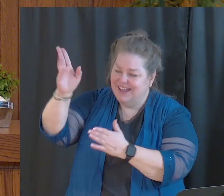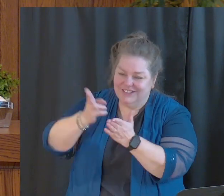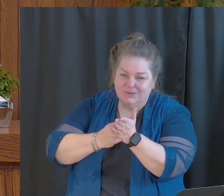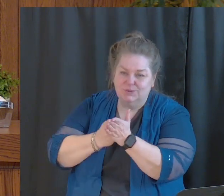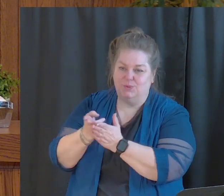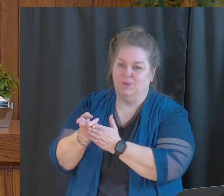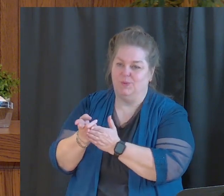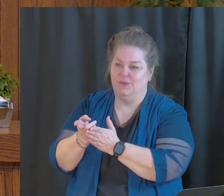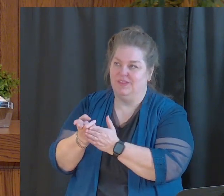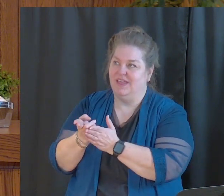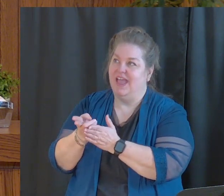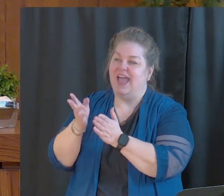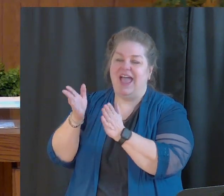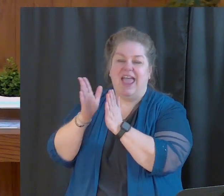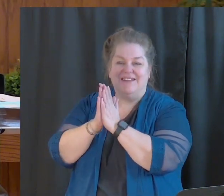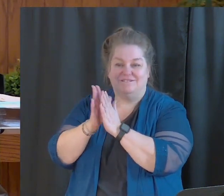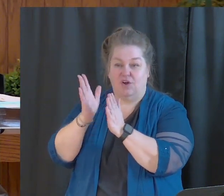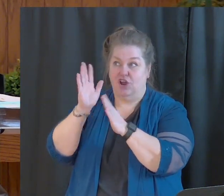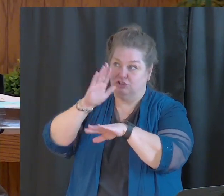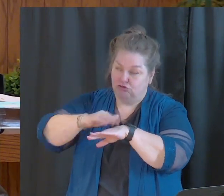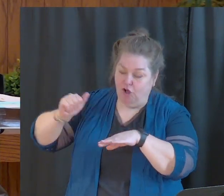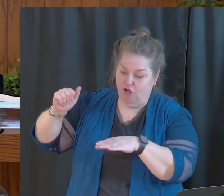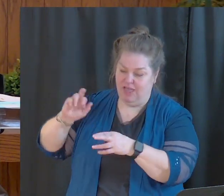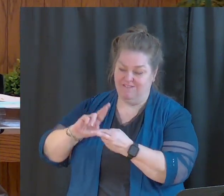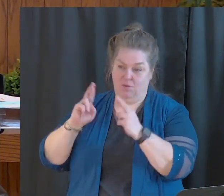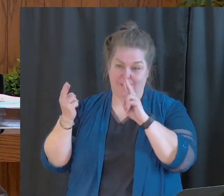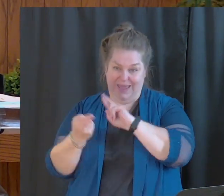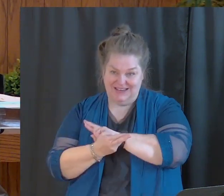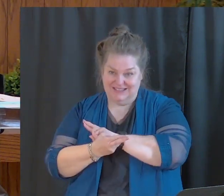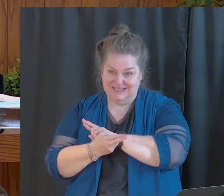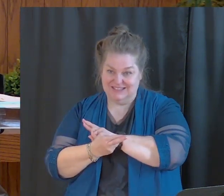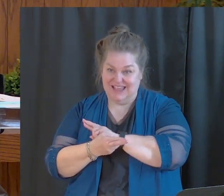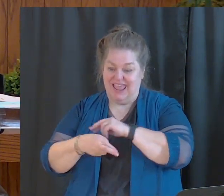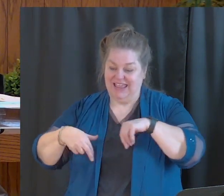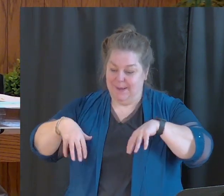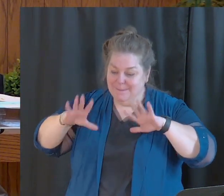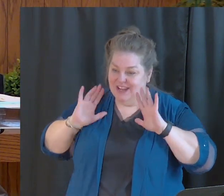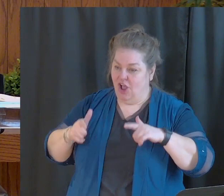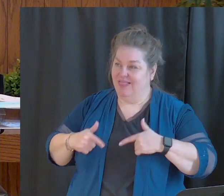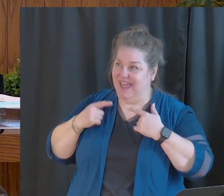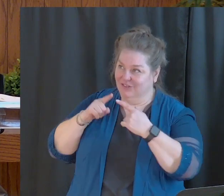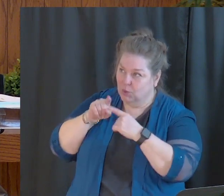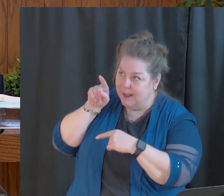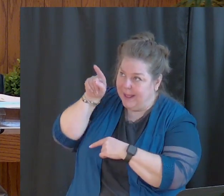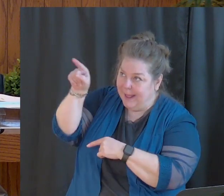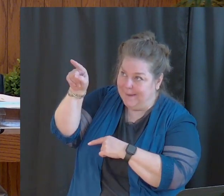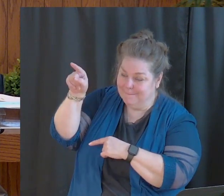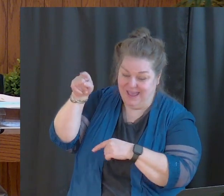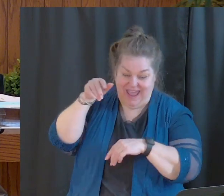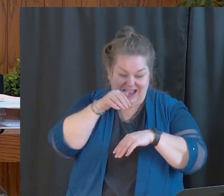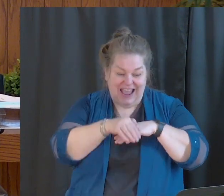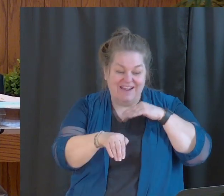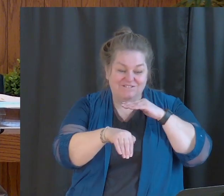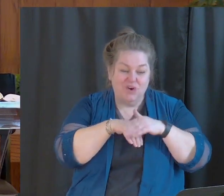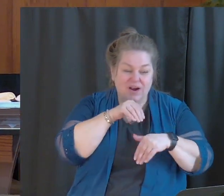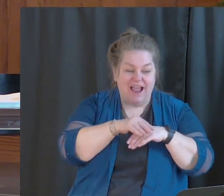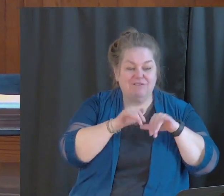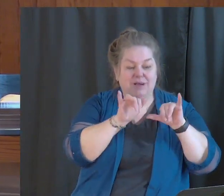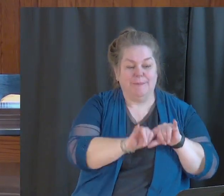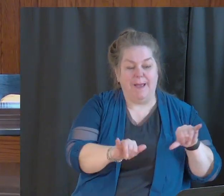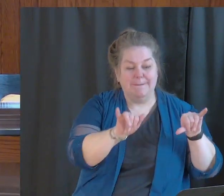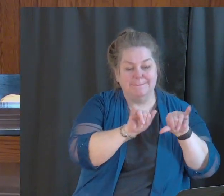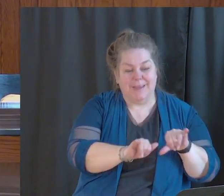call for repentance and the call of coming and committing our lives to Him and stepping out of our comfort zone, stepping out of my